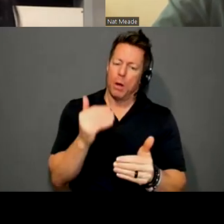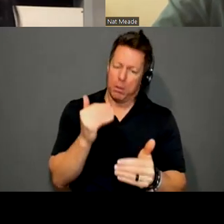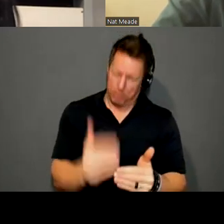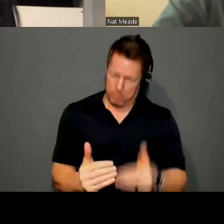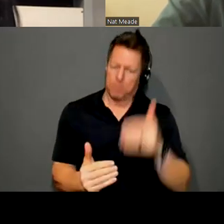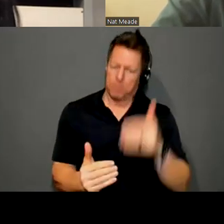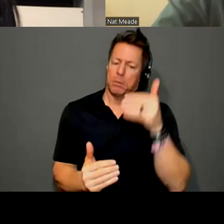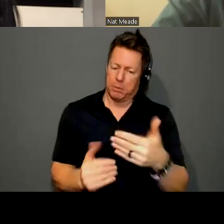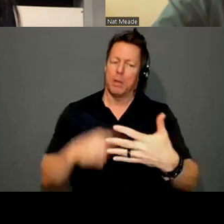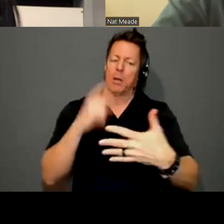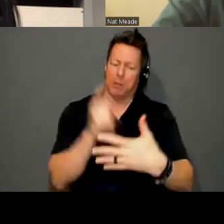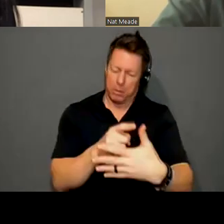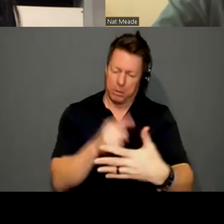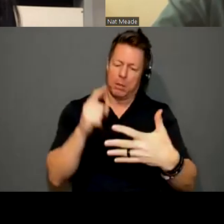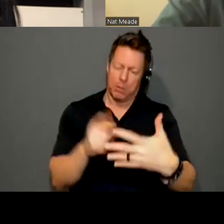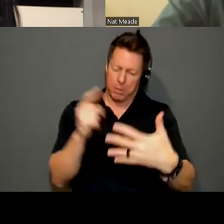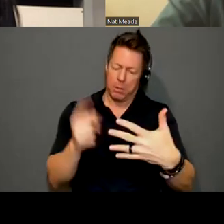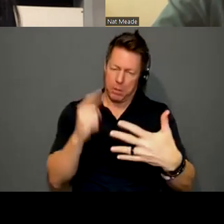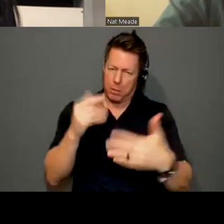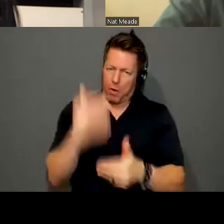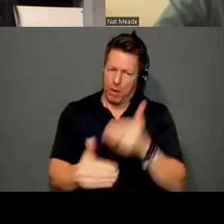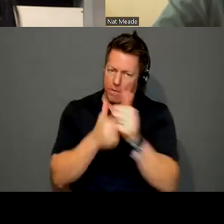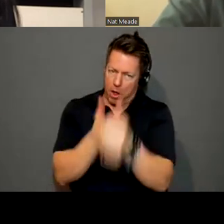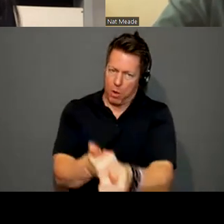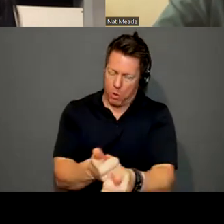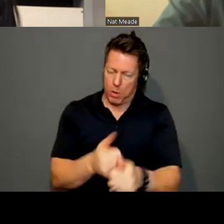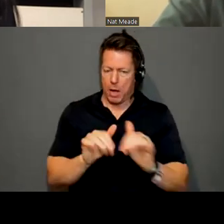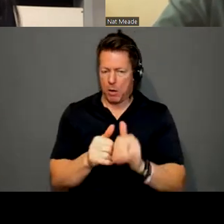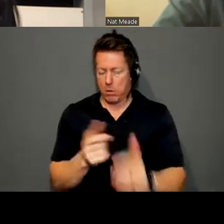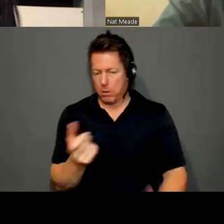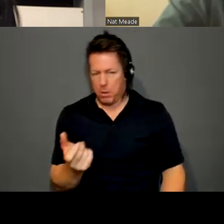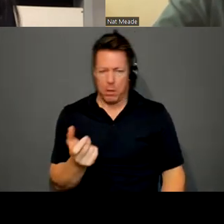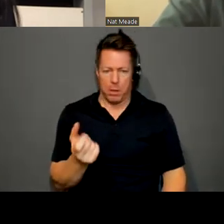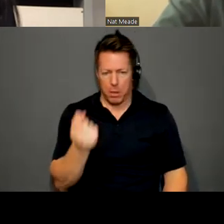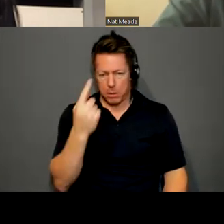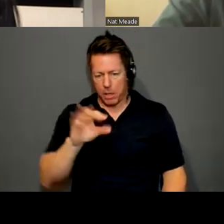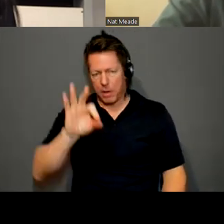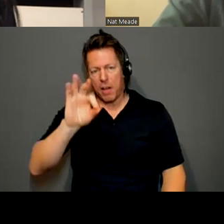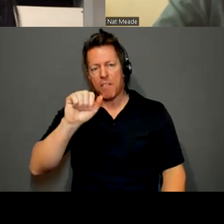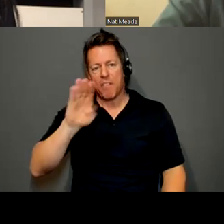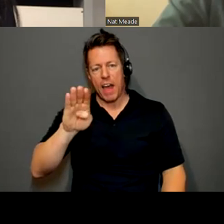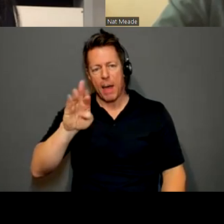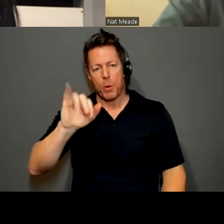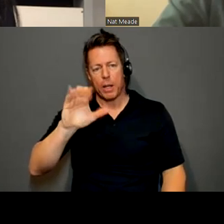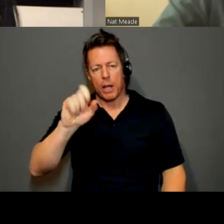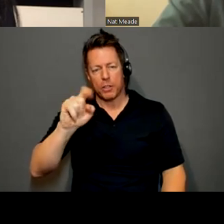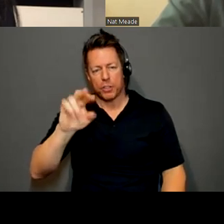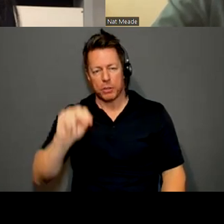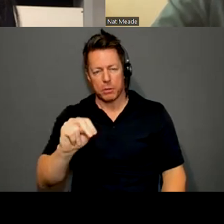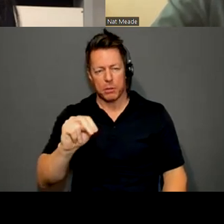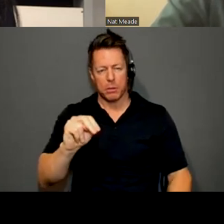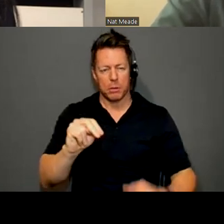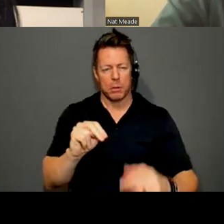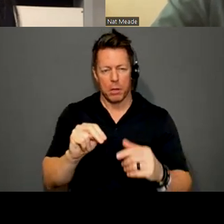together and how you have to understand fabrication and construction. So there's a lot of